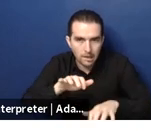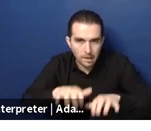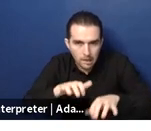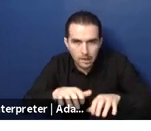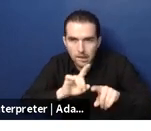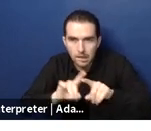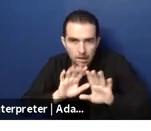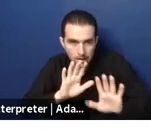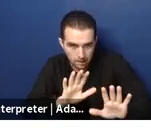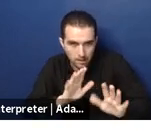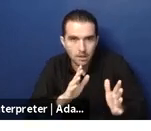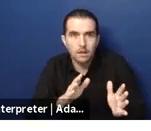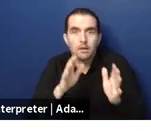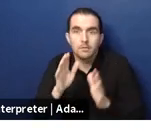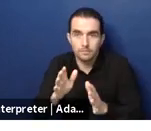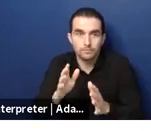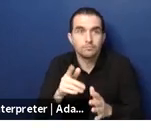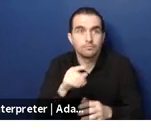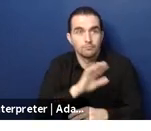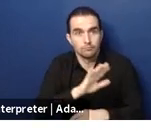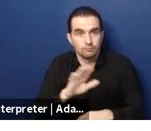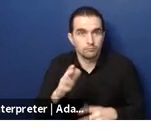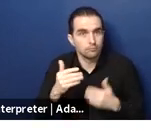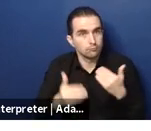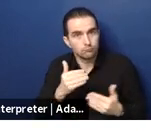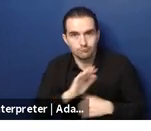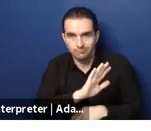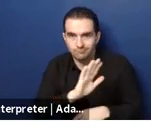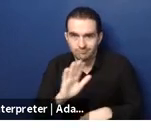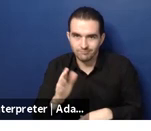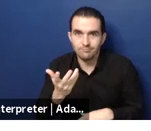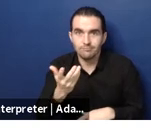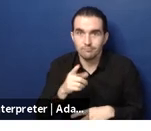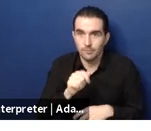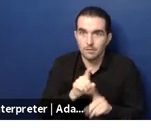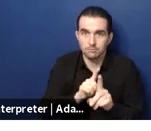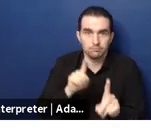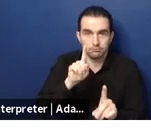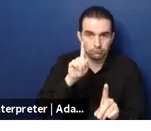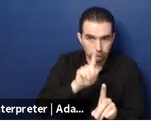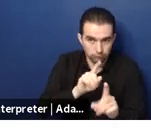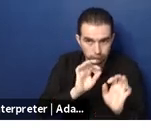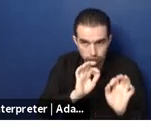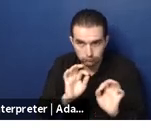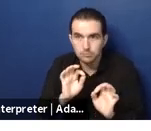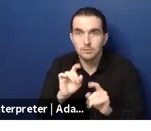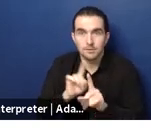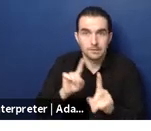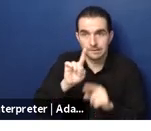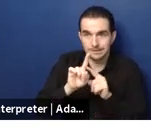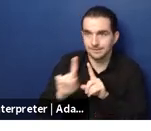the care plan and support the community caregivers in their in their work and there'll be about five to ten